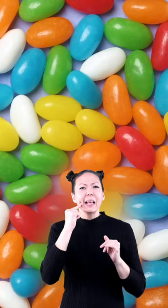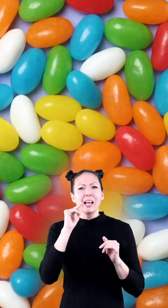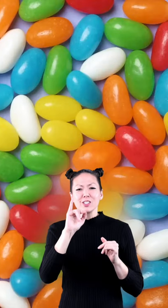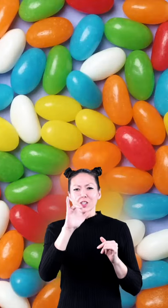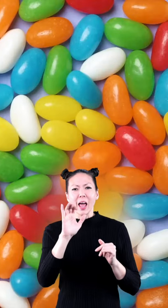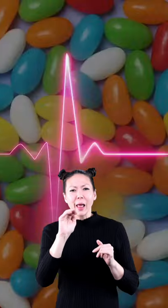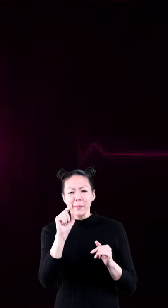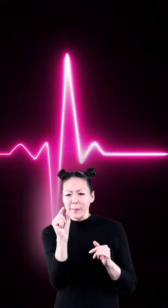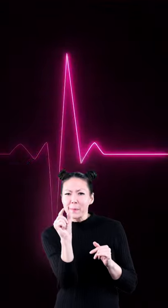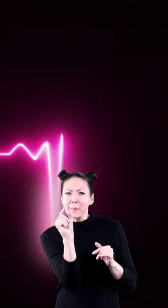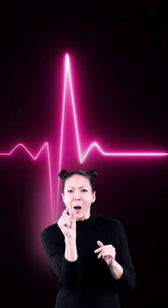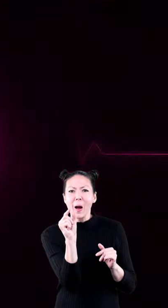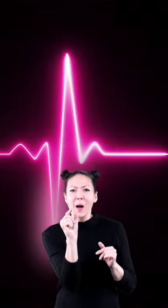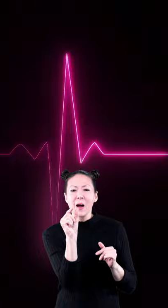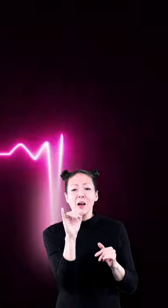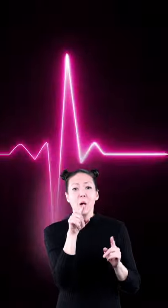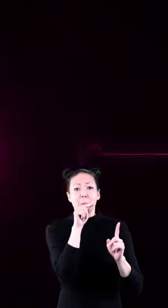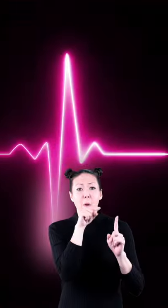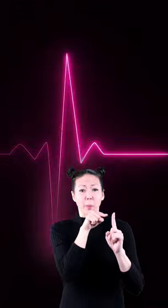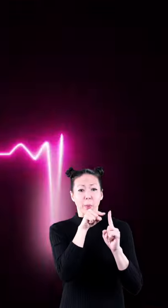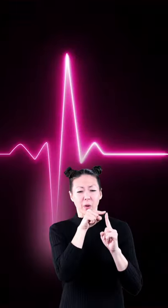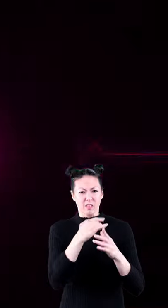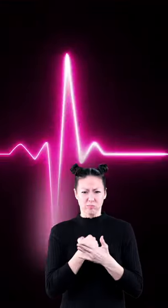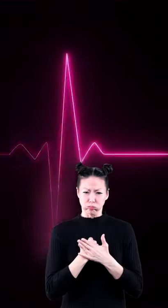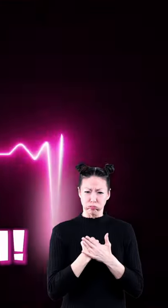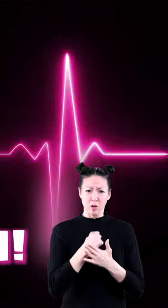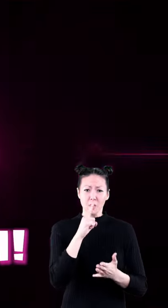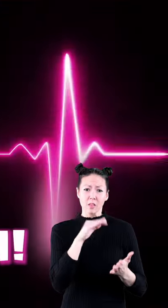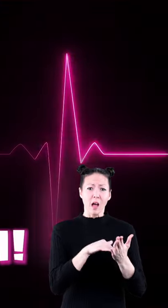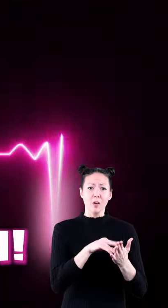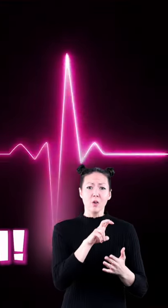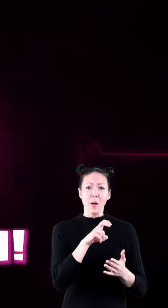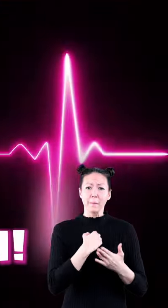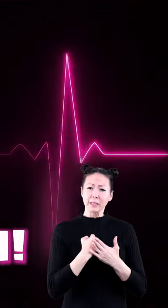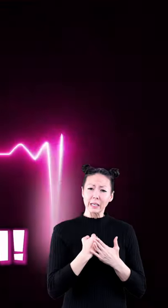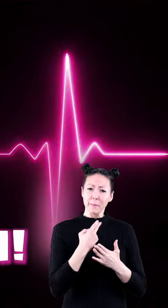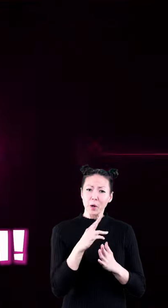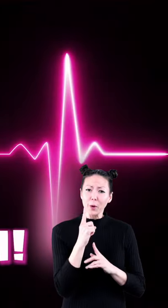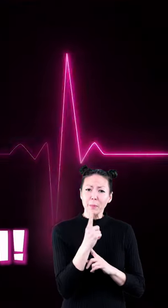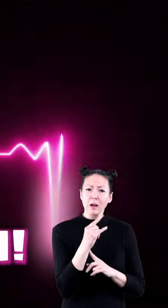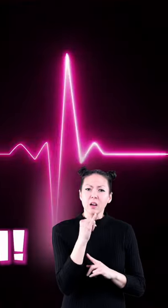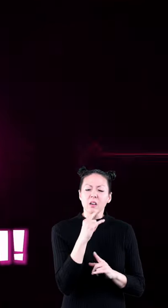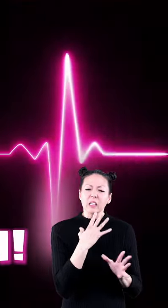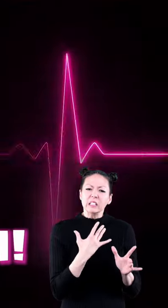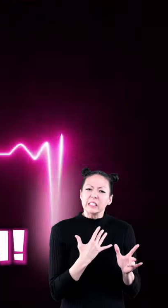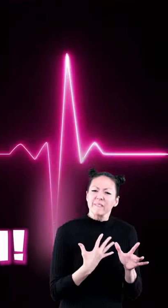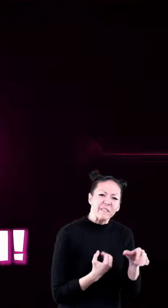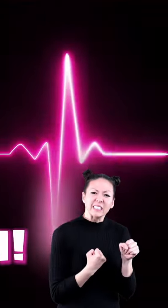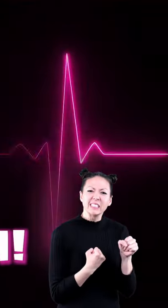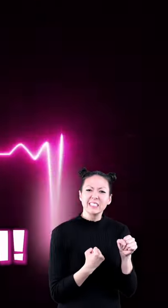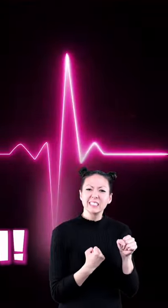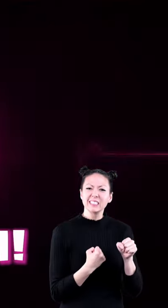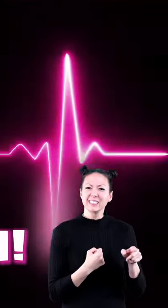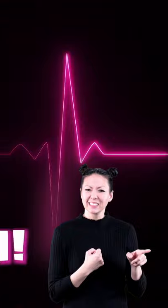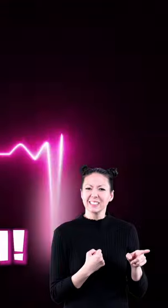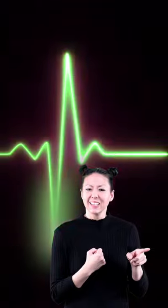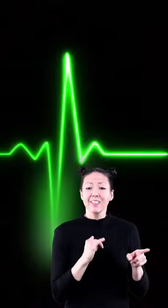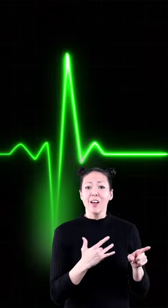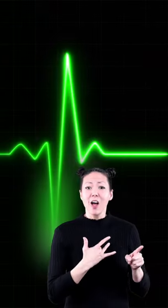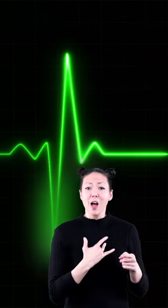bean a hummingbird's heart rate is more than 1200 beats per minute which is incredibly fast